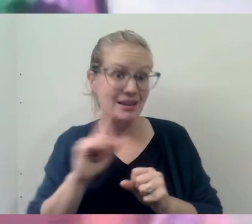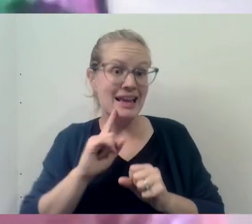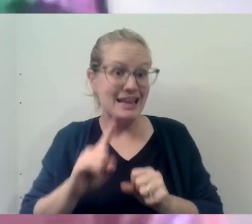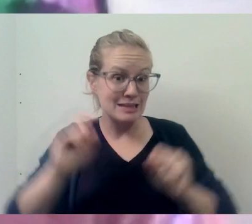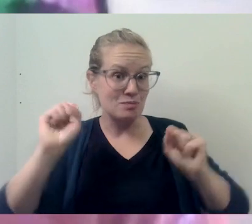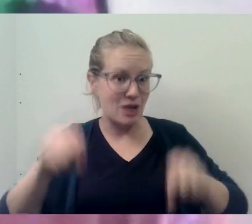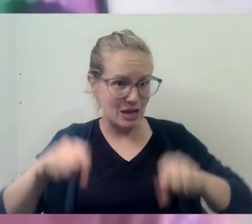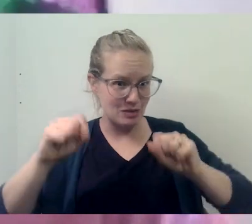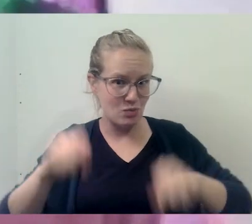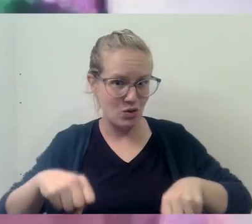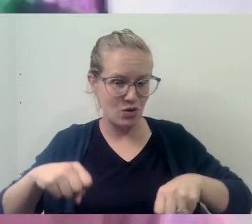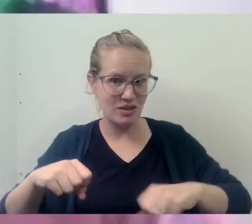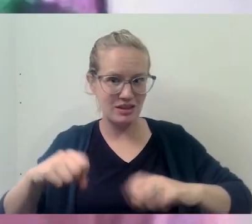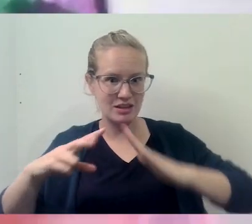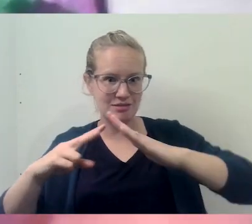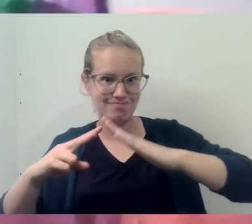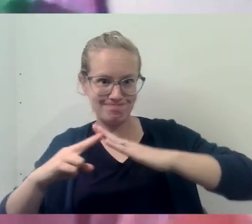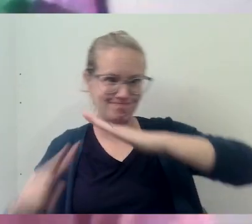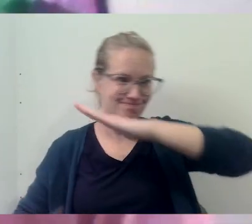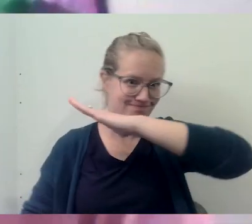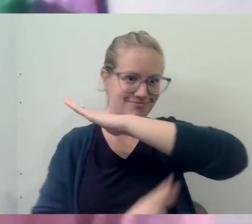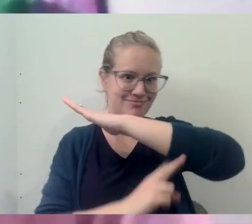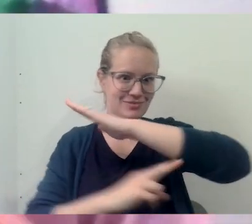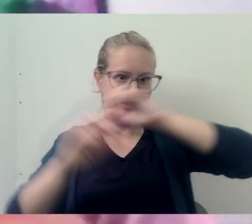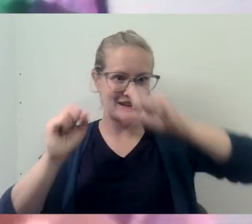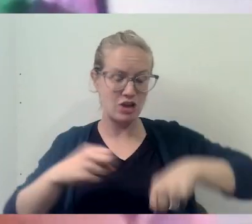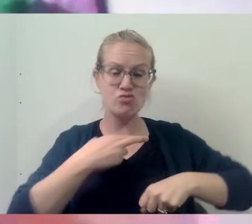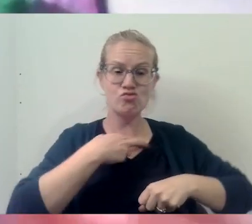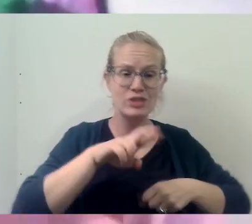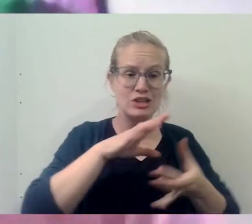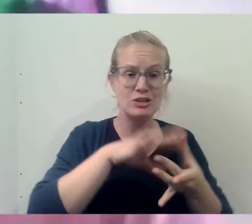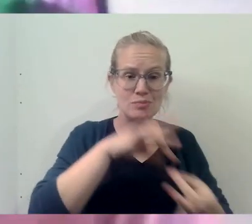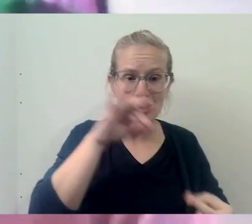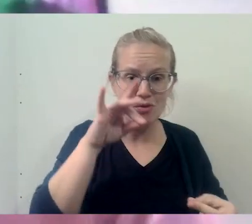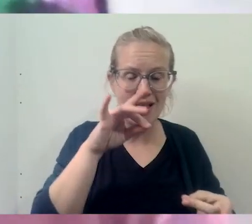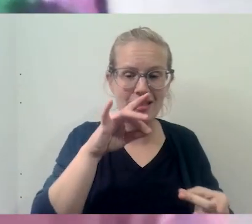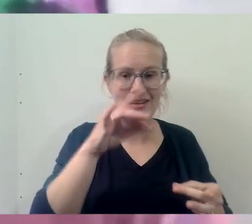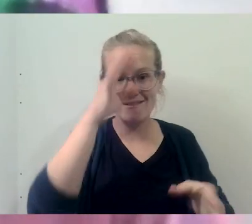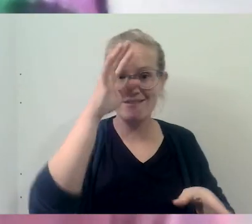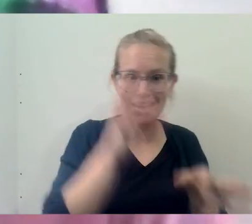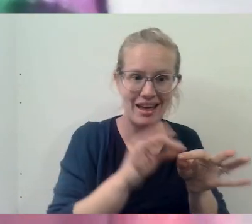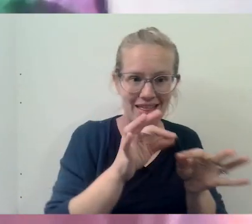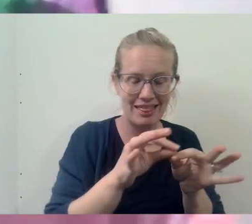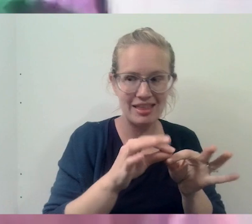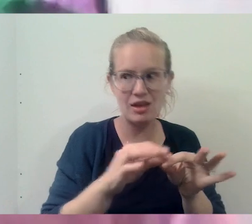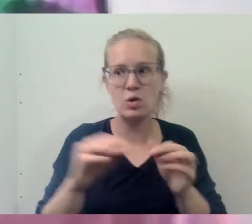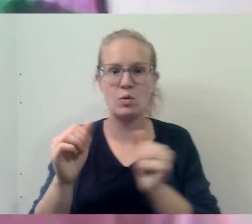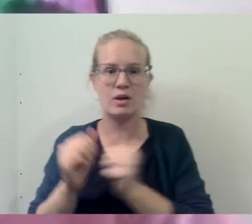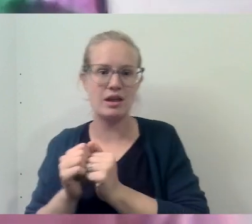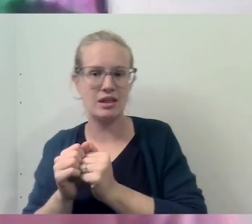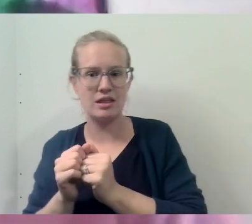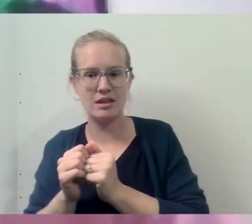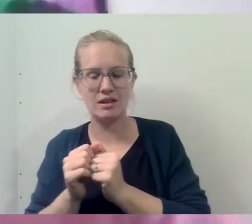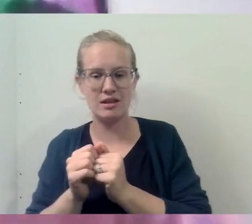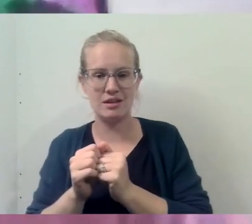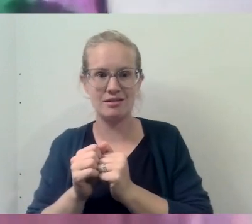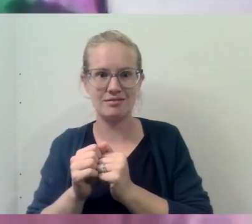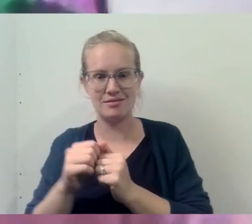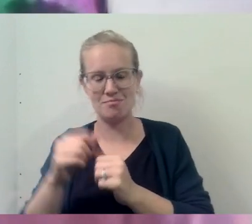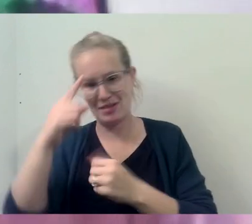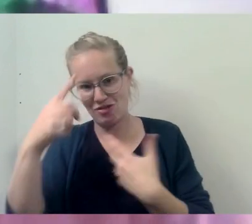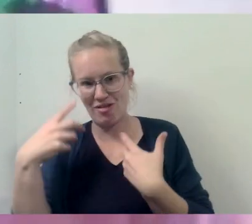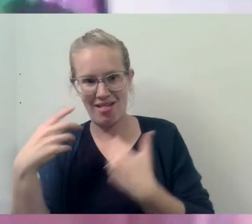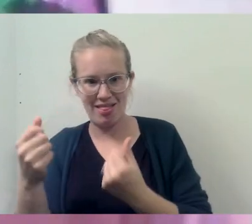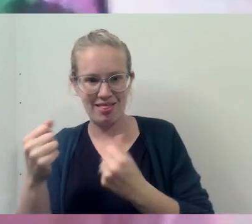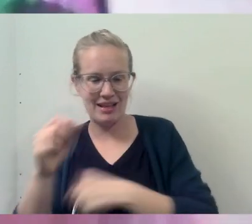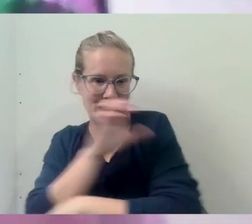to kind of bridge this gap between religion, spirituality, and faith, uh, with you two being, uh, two examples